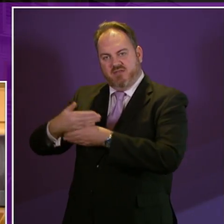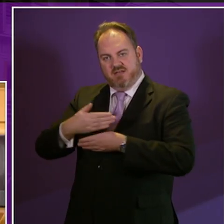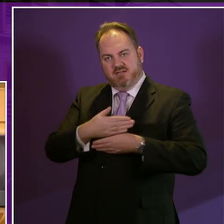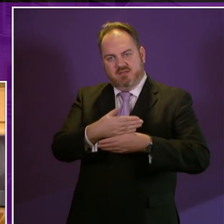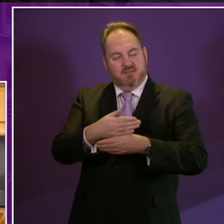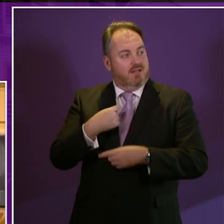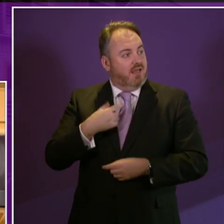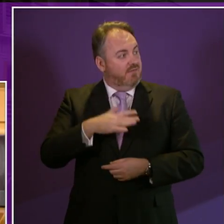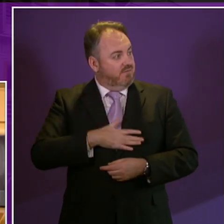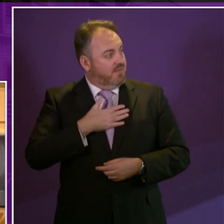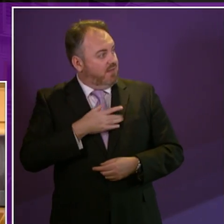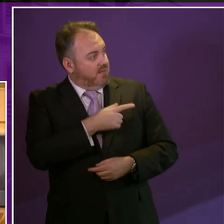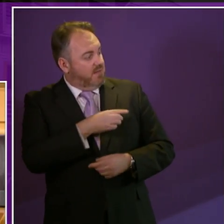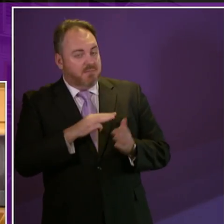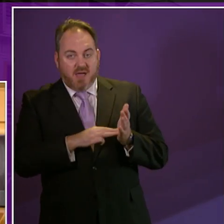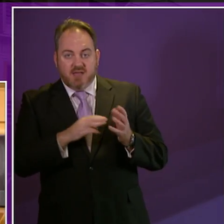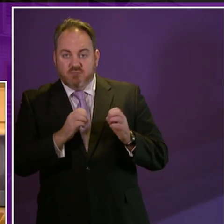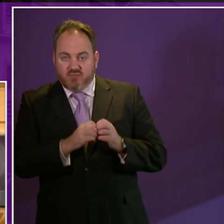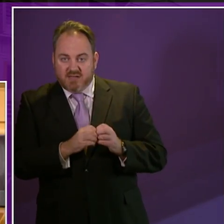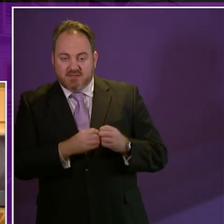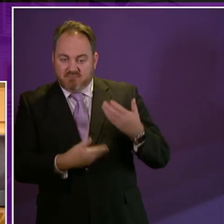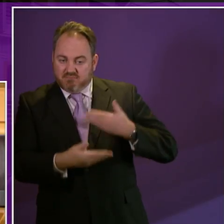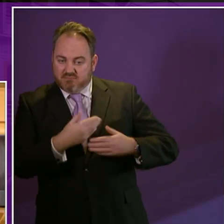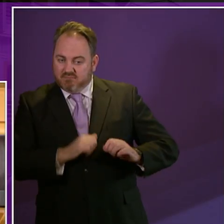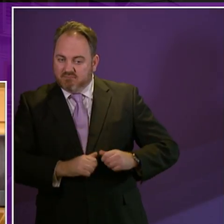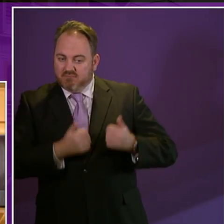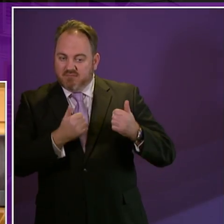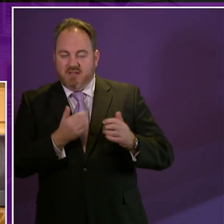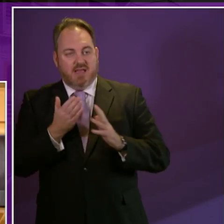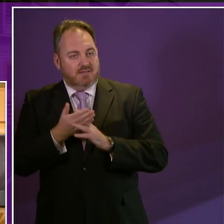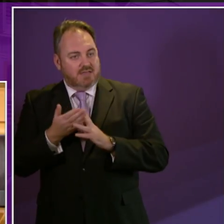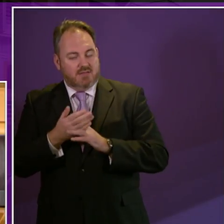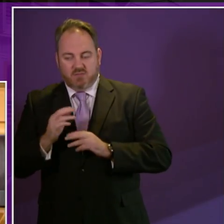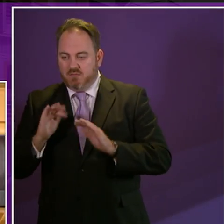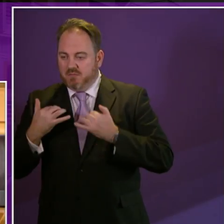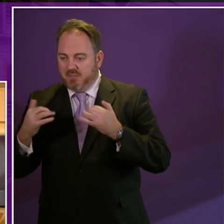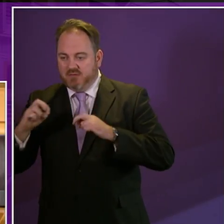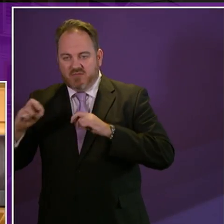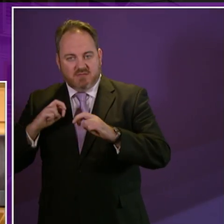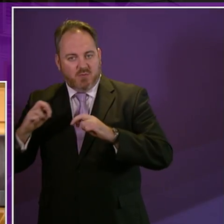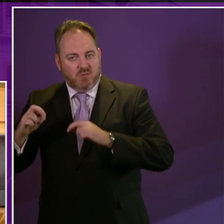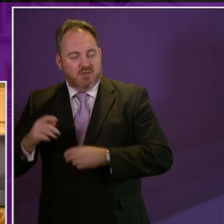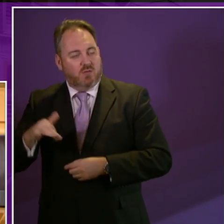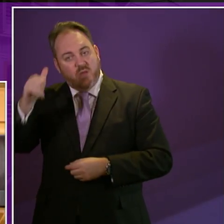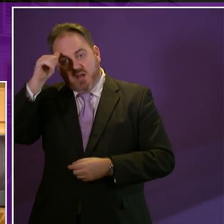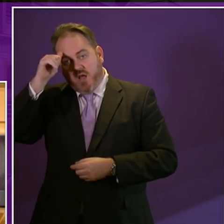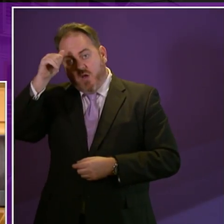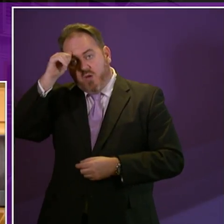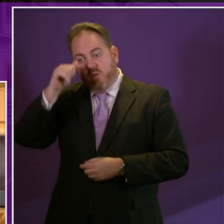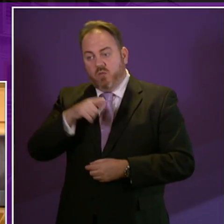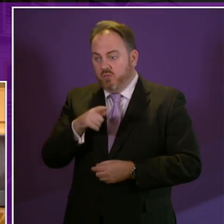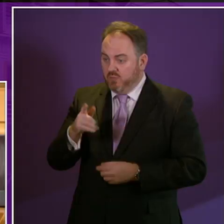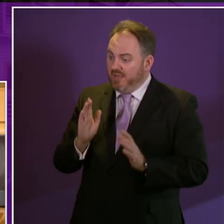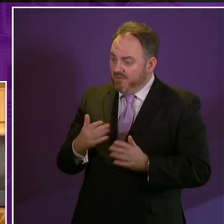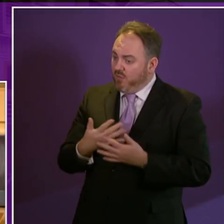afternoon made by Miles Briggs and others about travelling and public transport we know that we have a